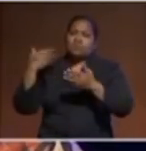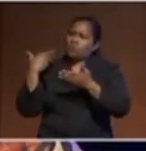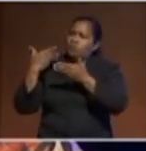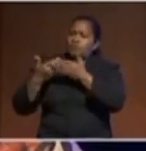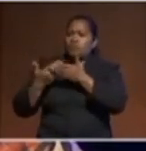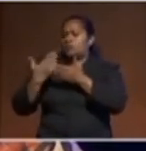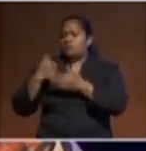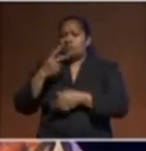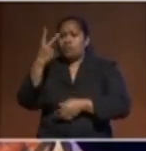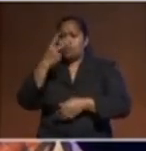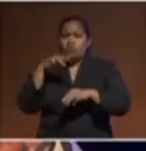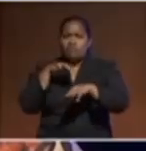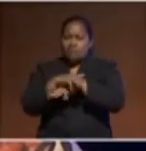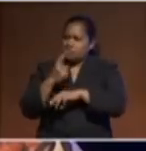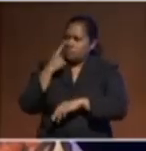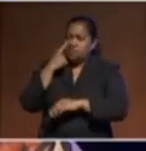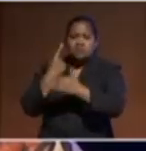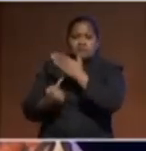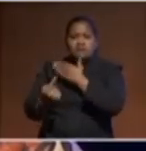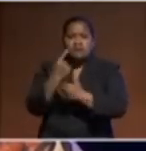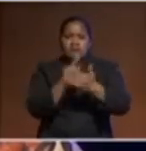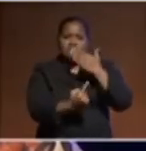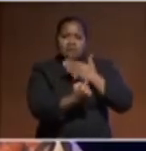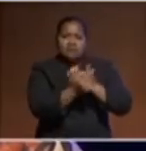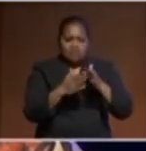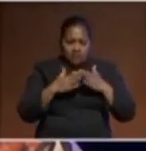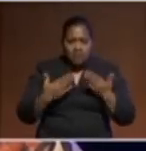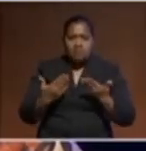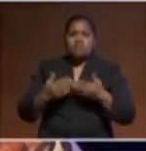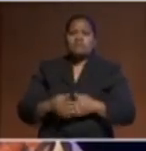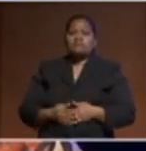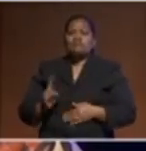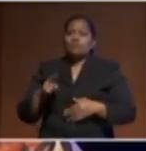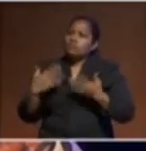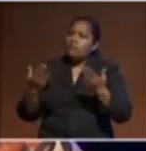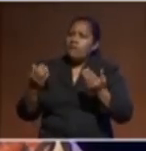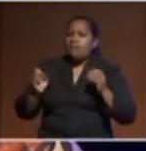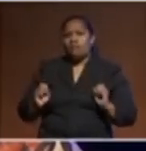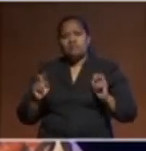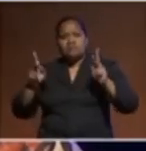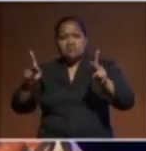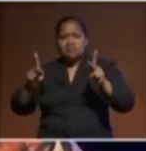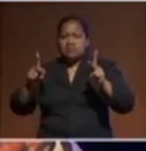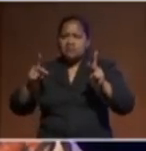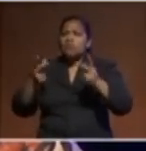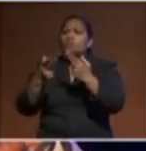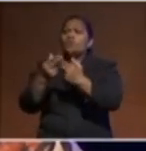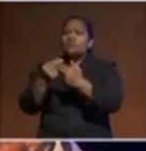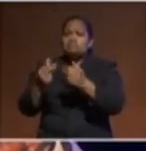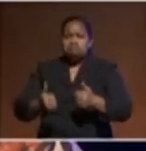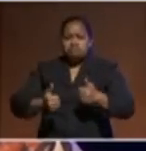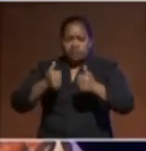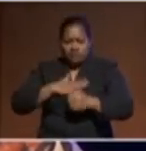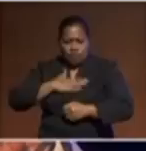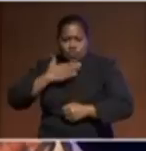is significant. While we welcome the considerable opportunities that come with greater interest, we must